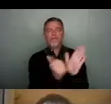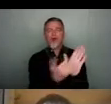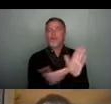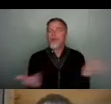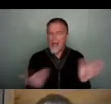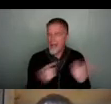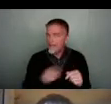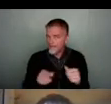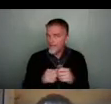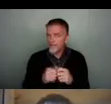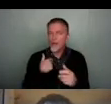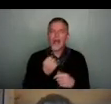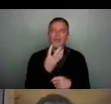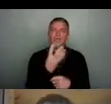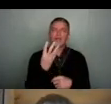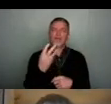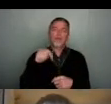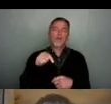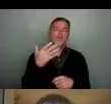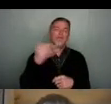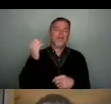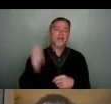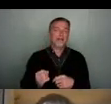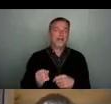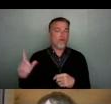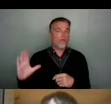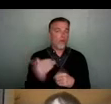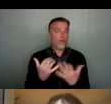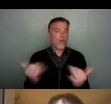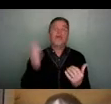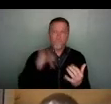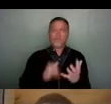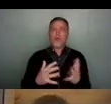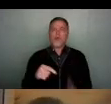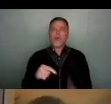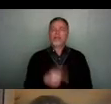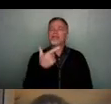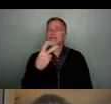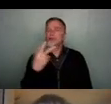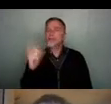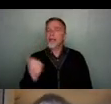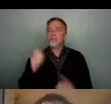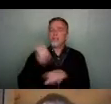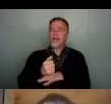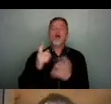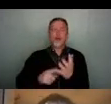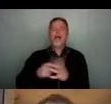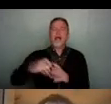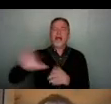We had sort of 43.5% of audiences were based in the southwest 72% were based in the UK.